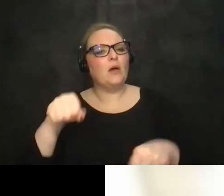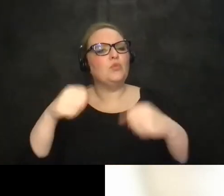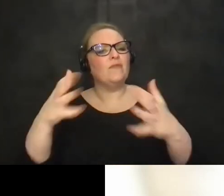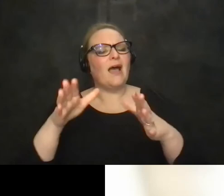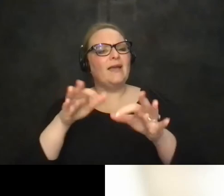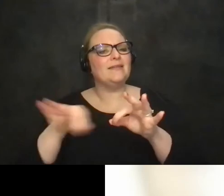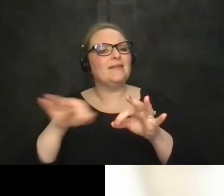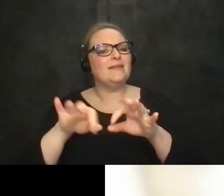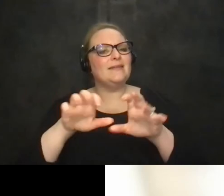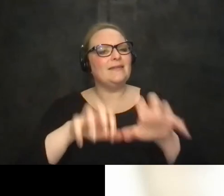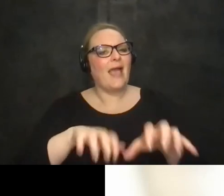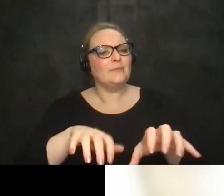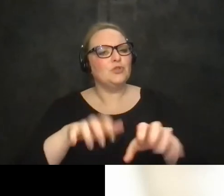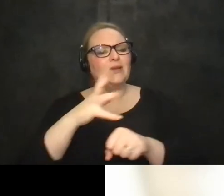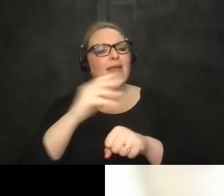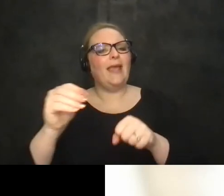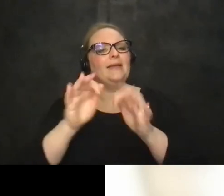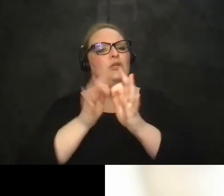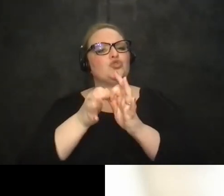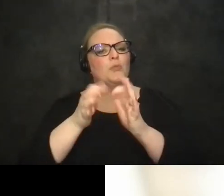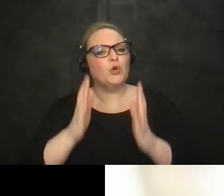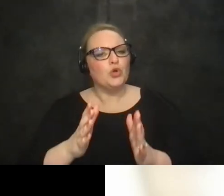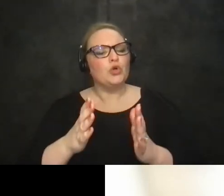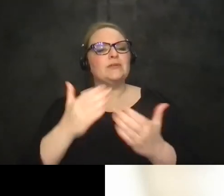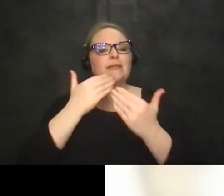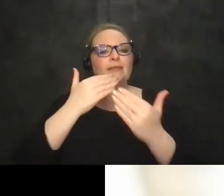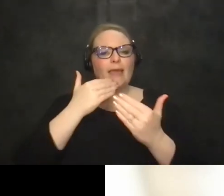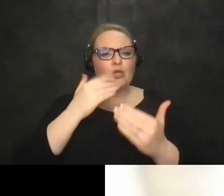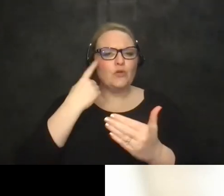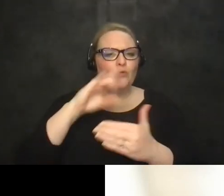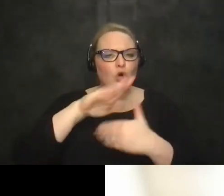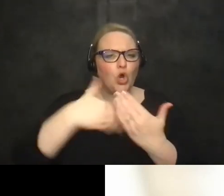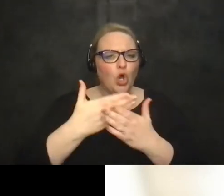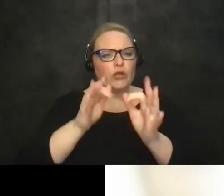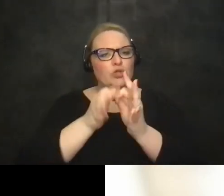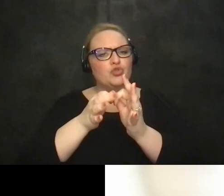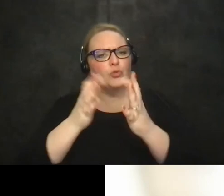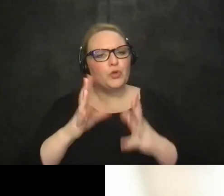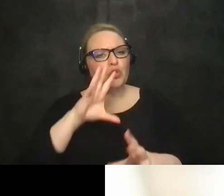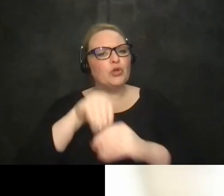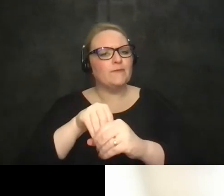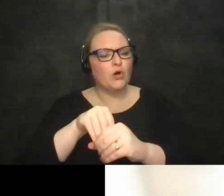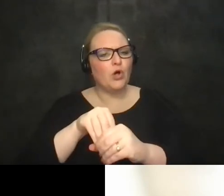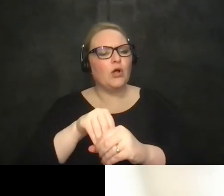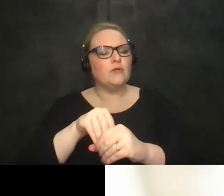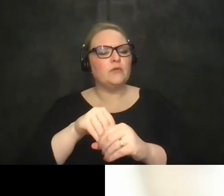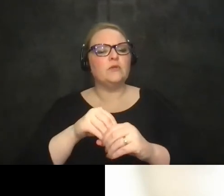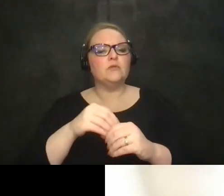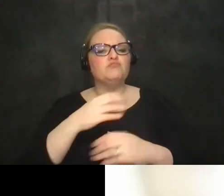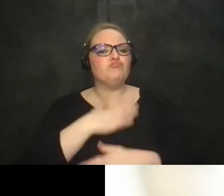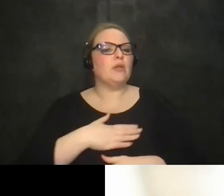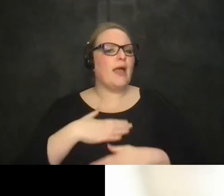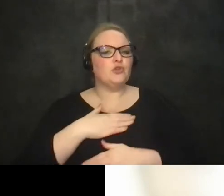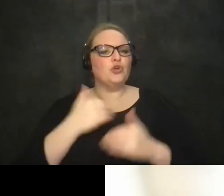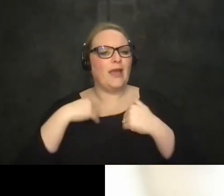and and the uh the interpretation and thank you to all the interpreters that participated with us it's been a pleasure having